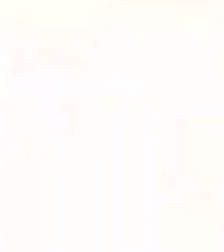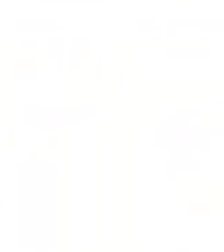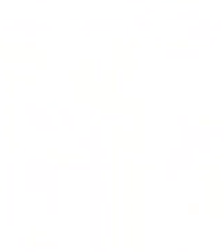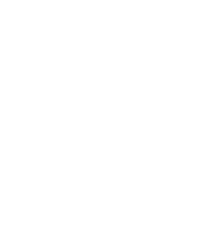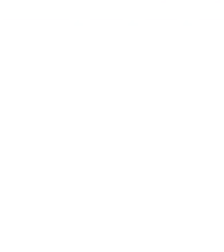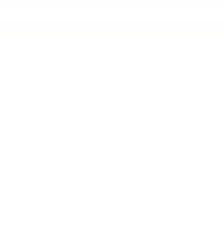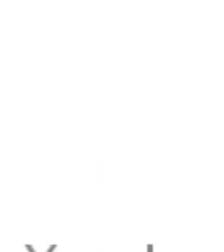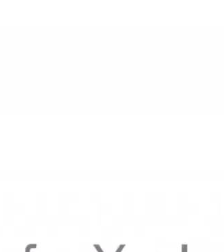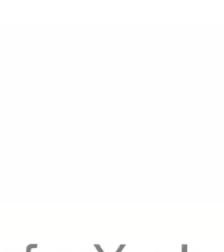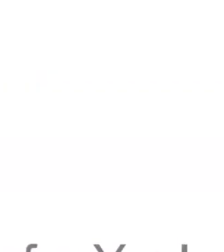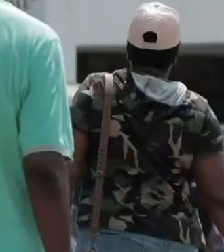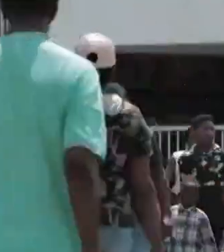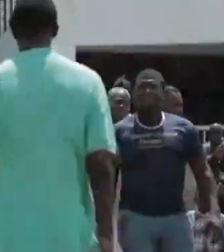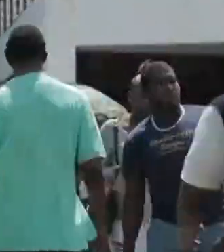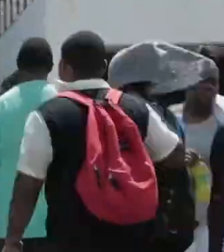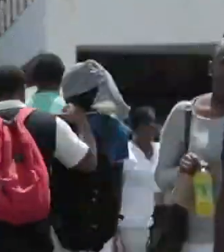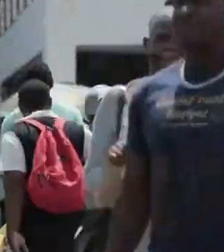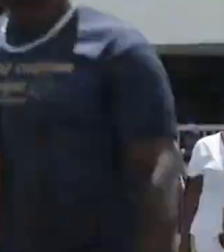for you.